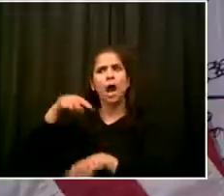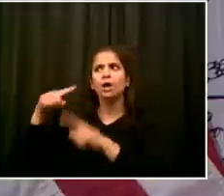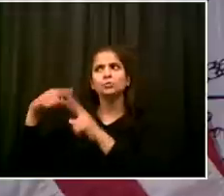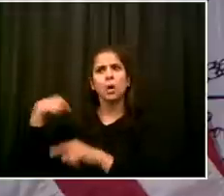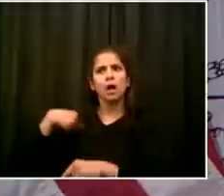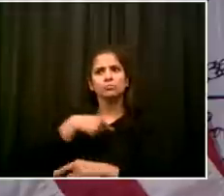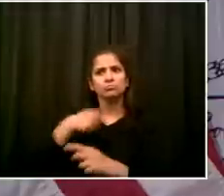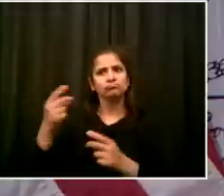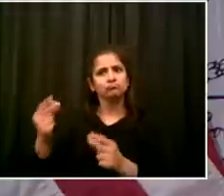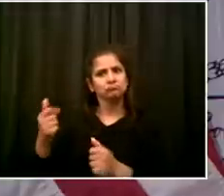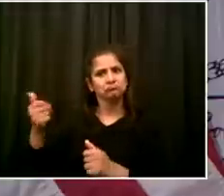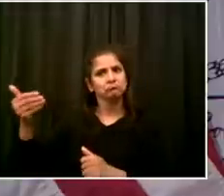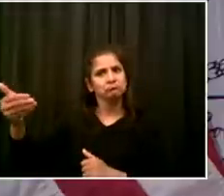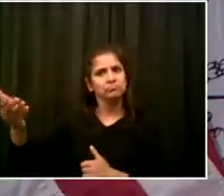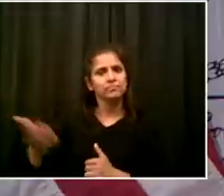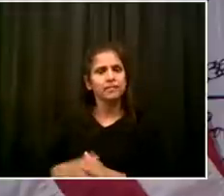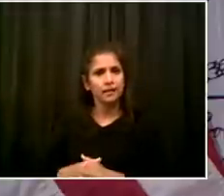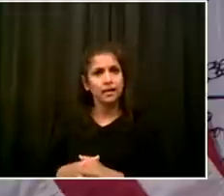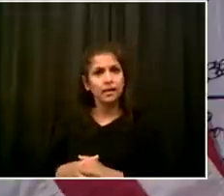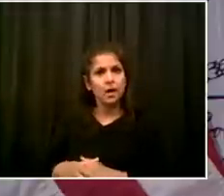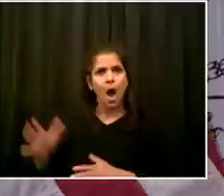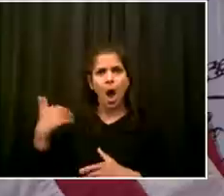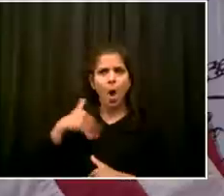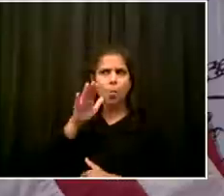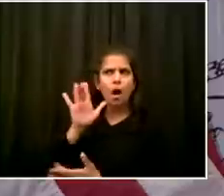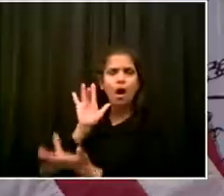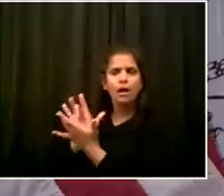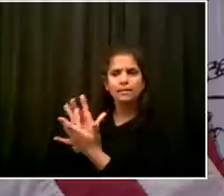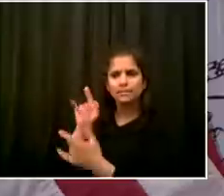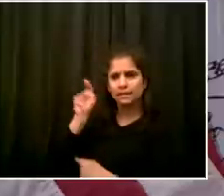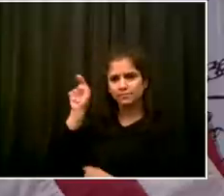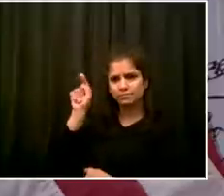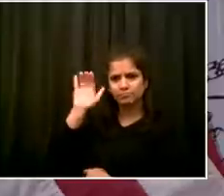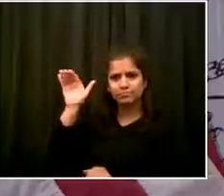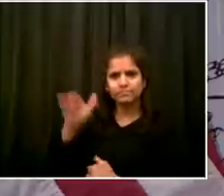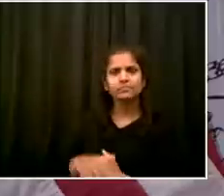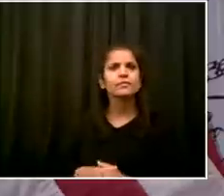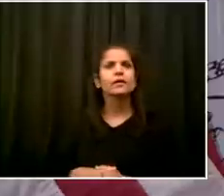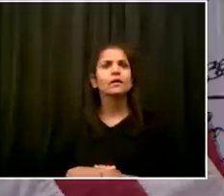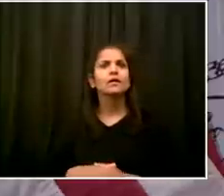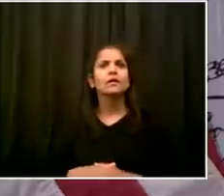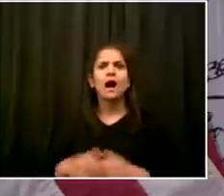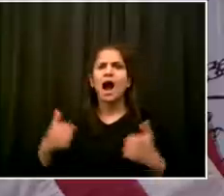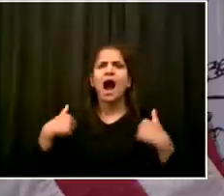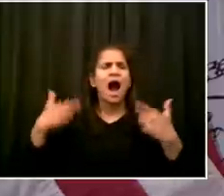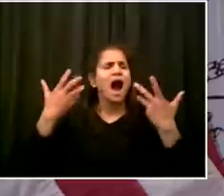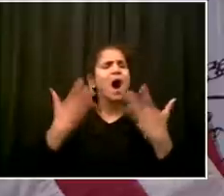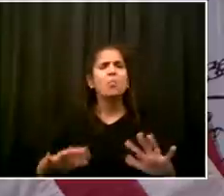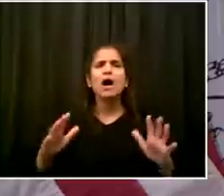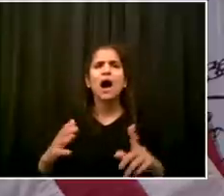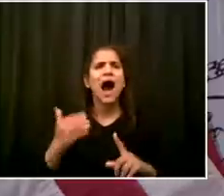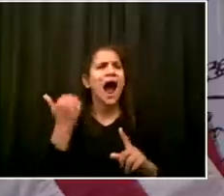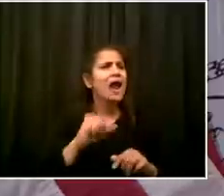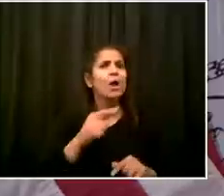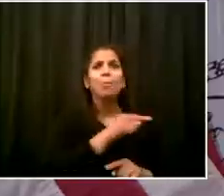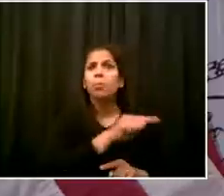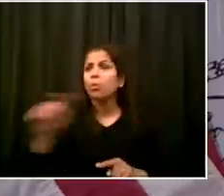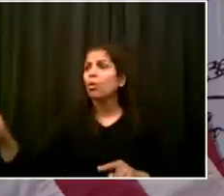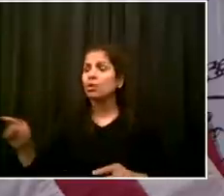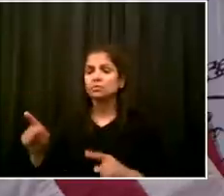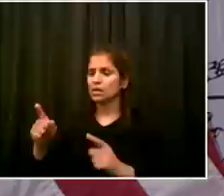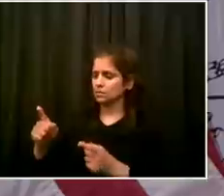this concern because we do not want to see anyone turned away who could be giving blood and helping their fellow New Yorker or their fellow American.